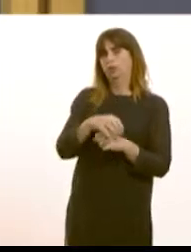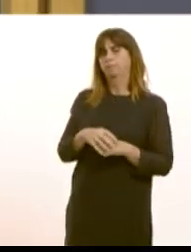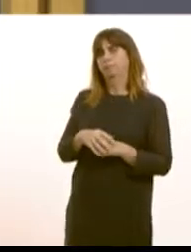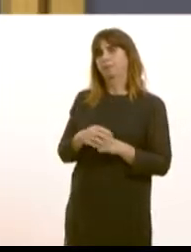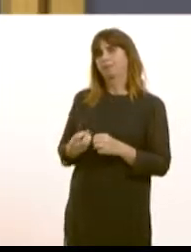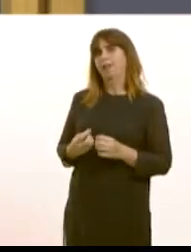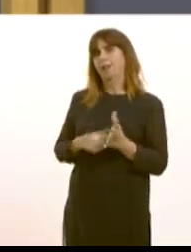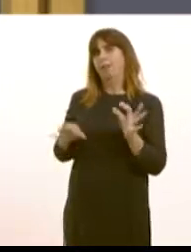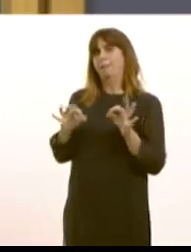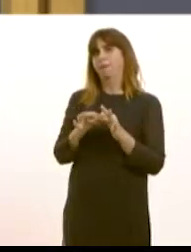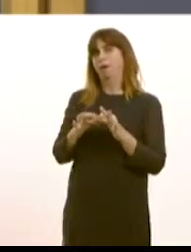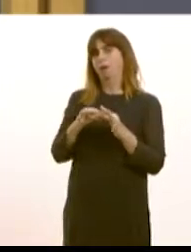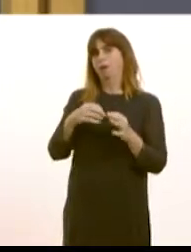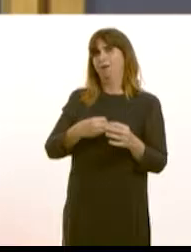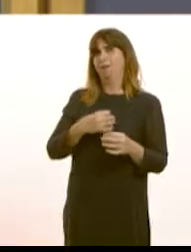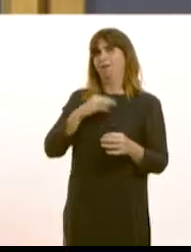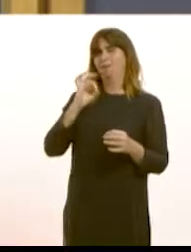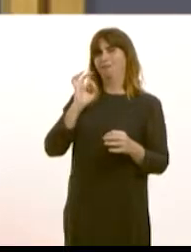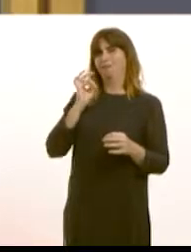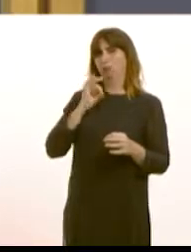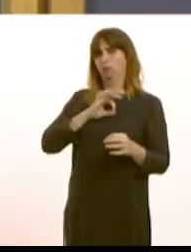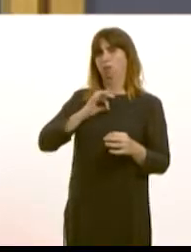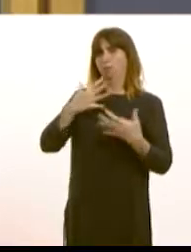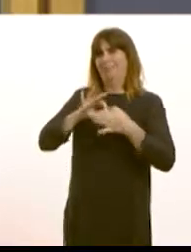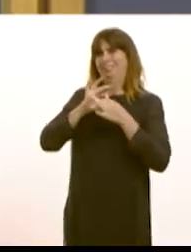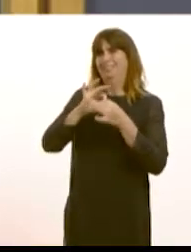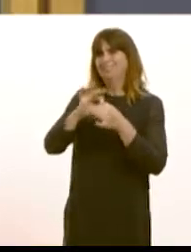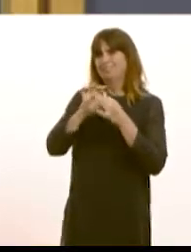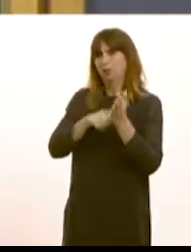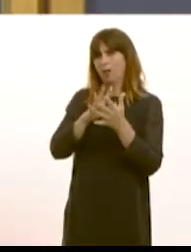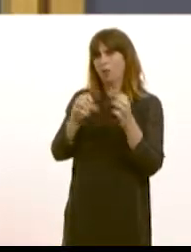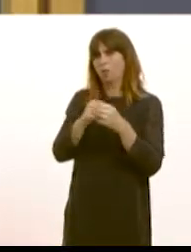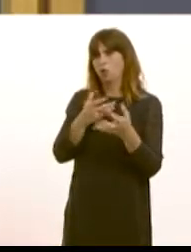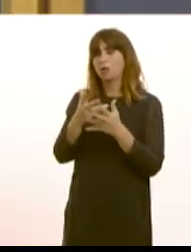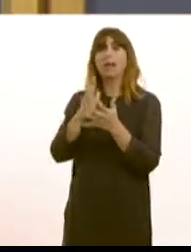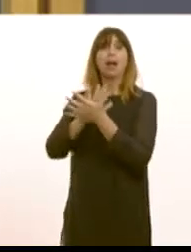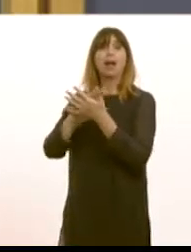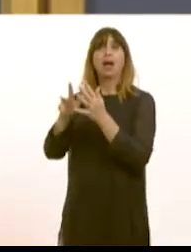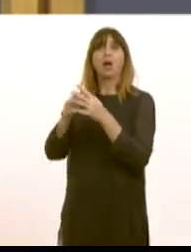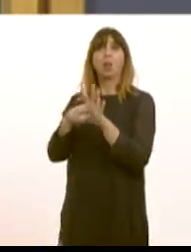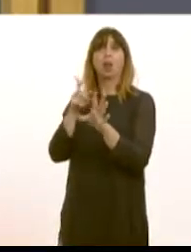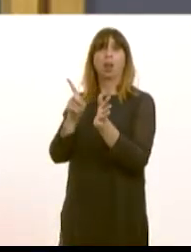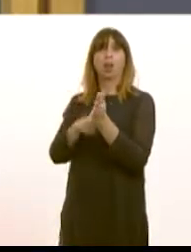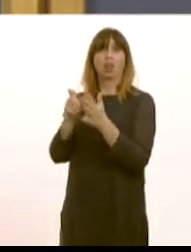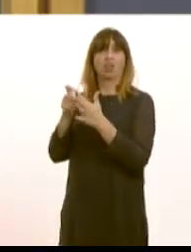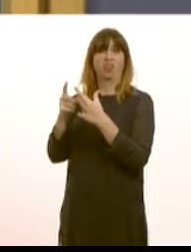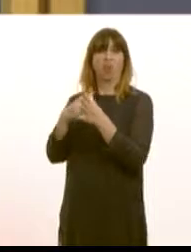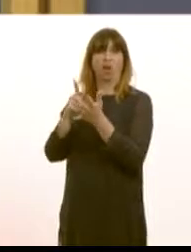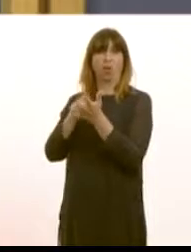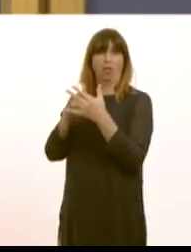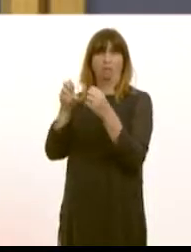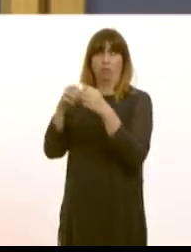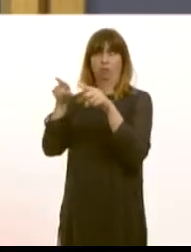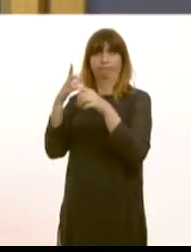councillors have been working hard with the Health Board to try and inform the community and in fairness to how other they've been trying their best to try and recruit a clinical